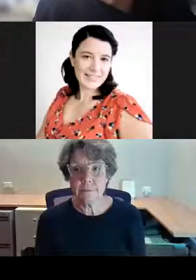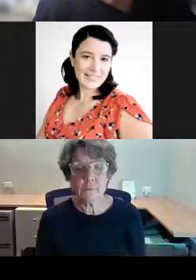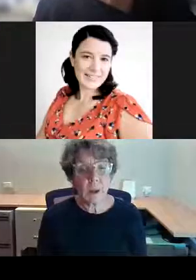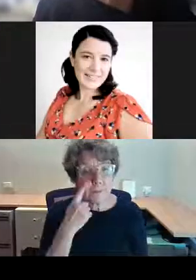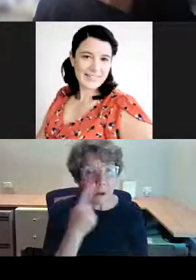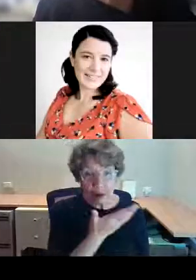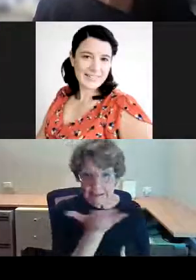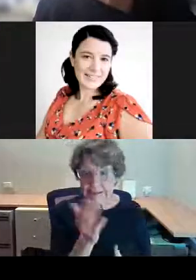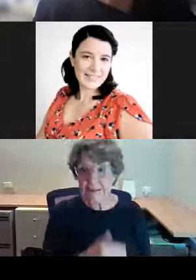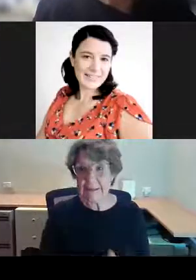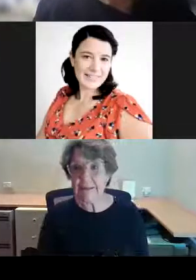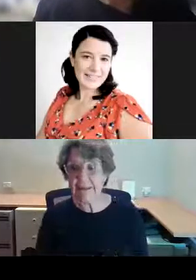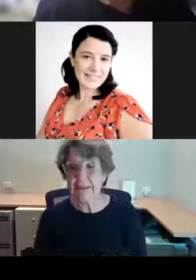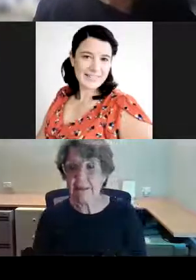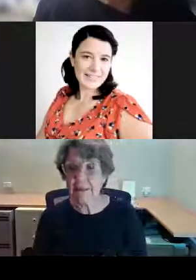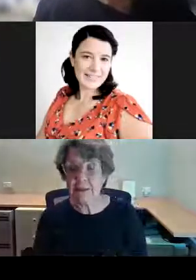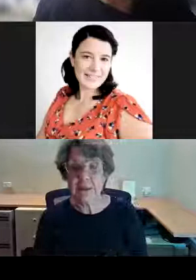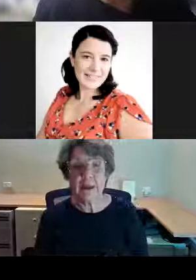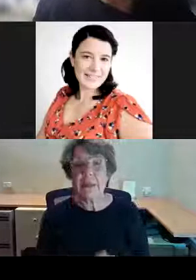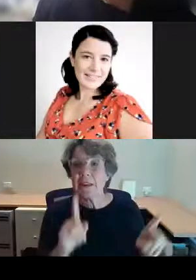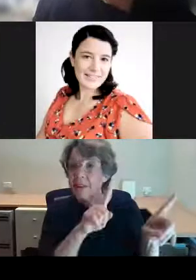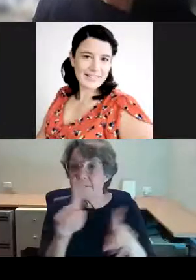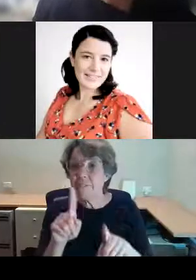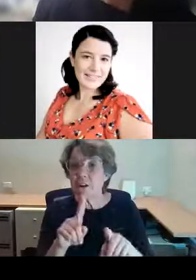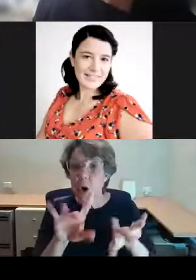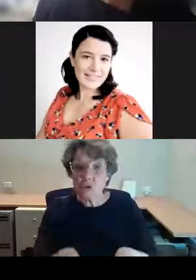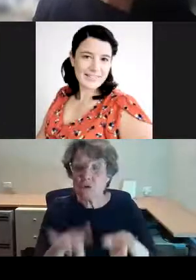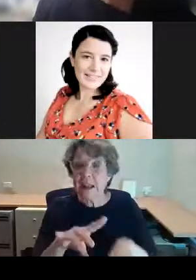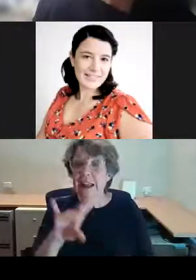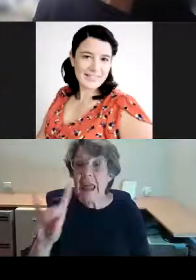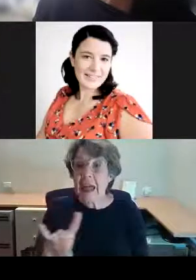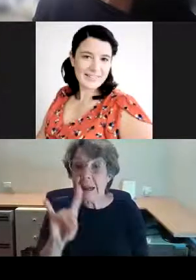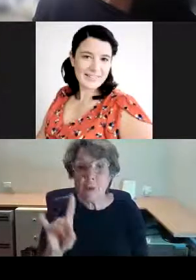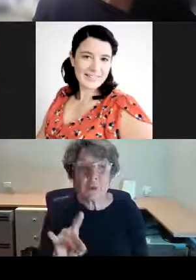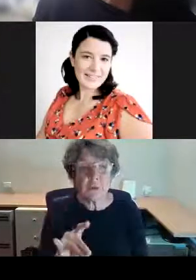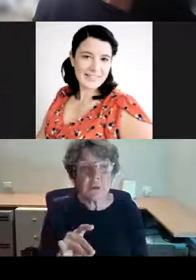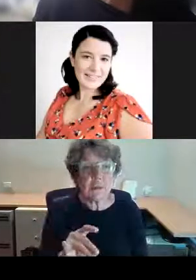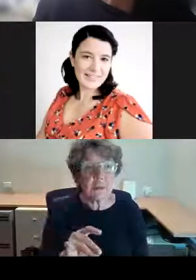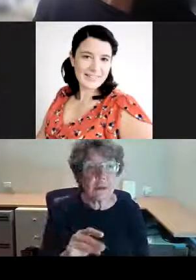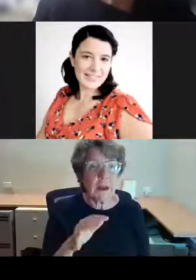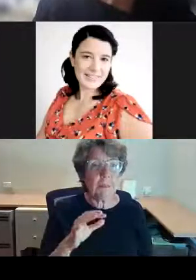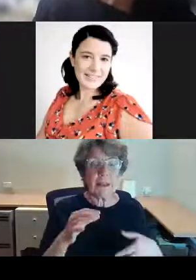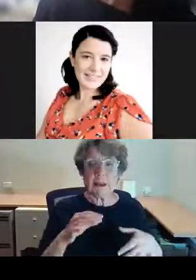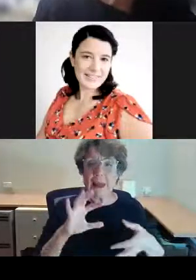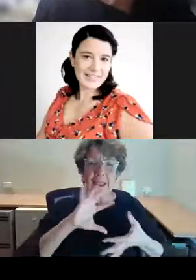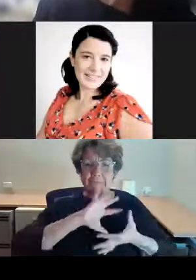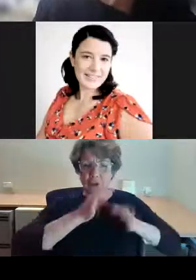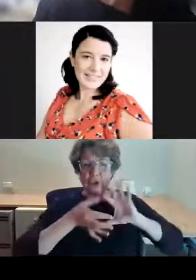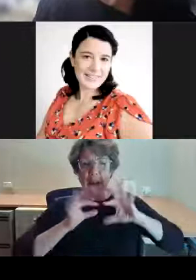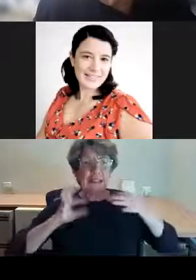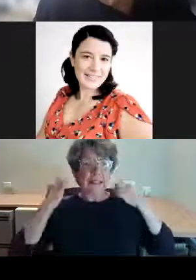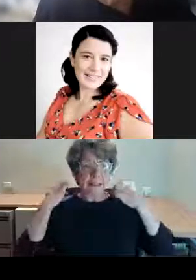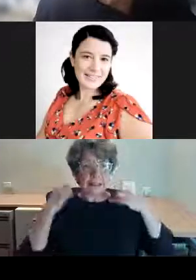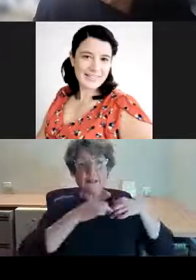of native animals slightly shackled, and I'm not sure that